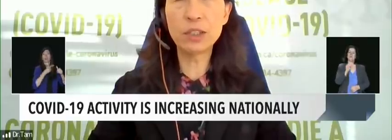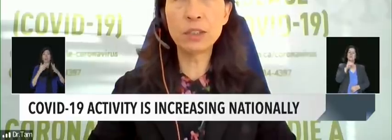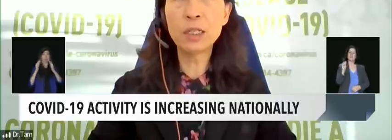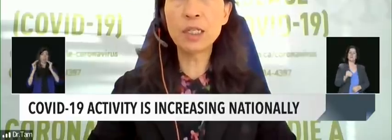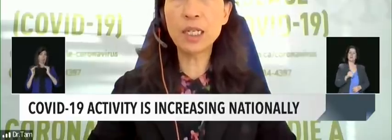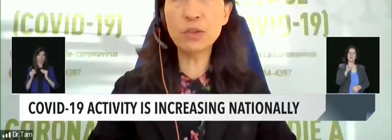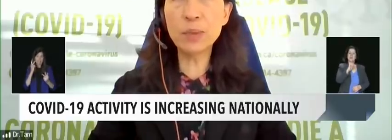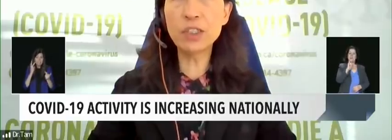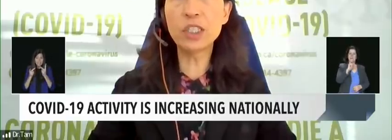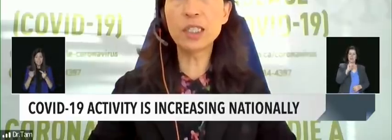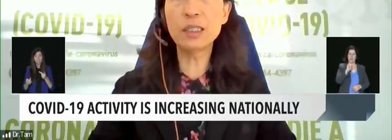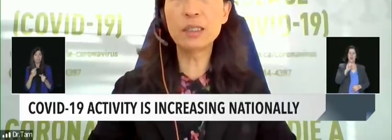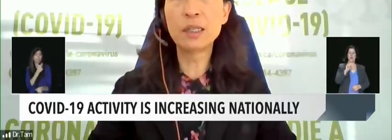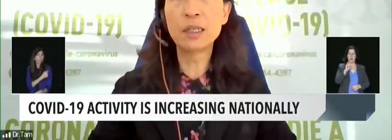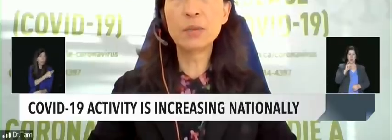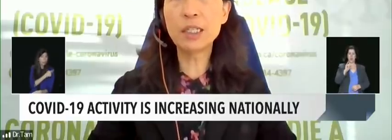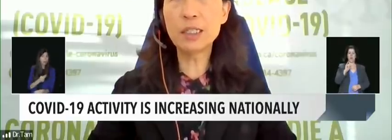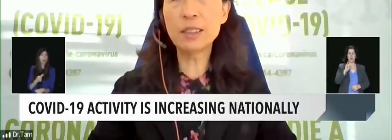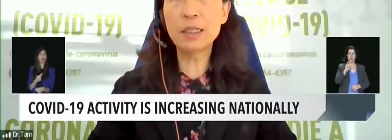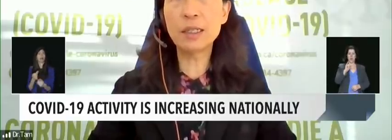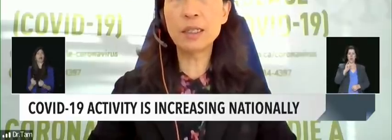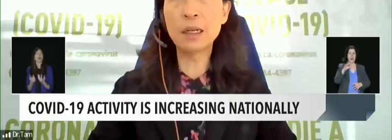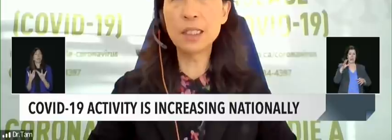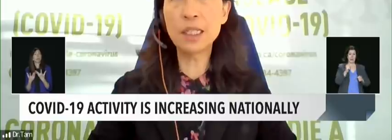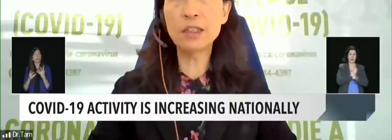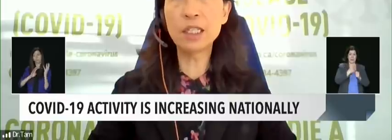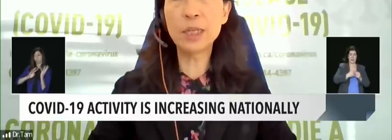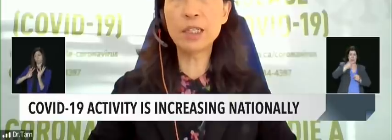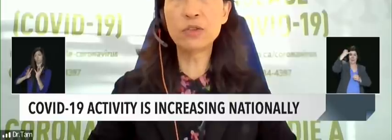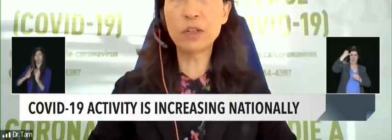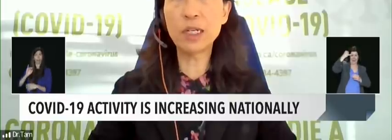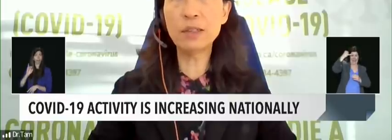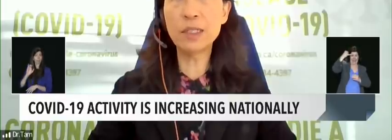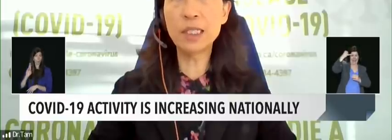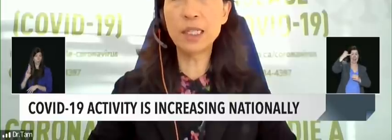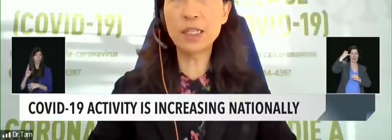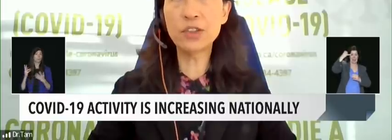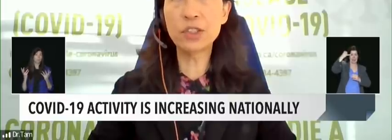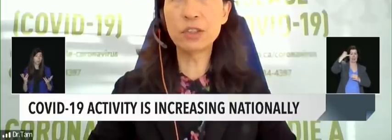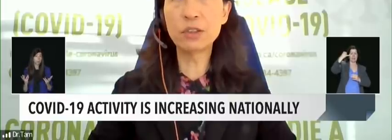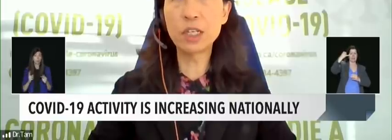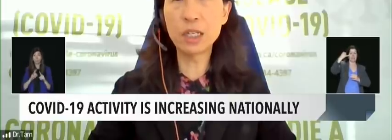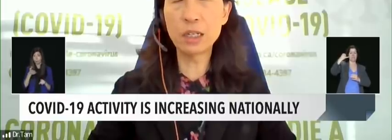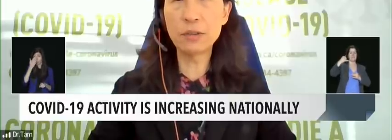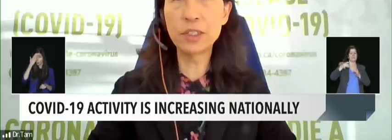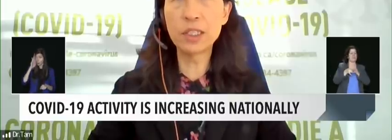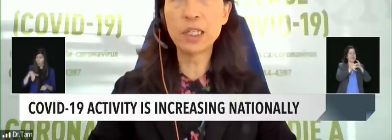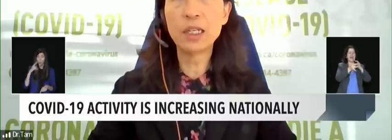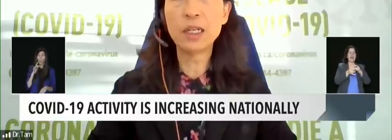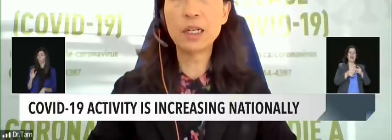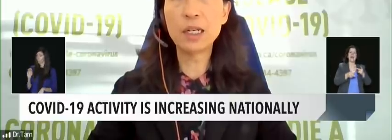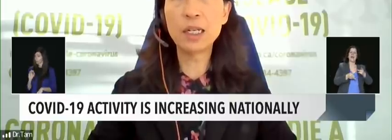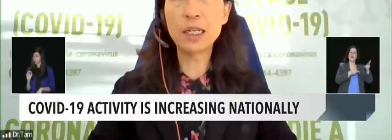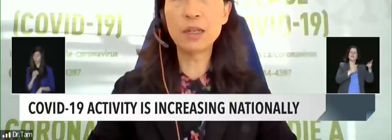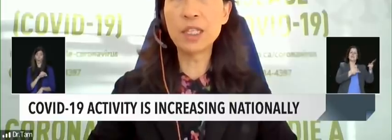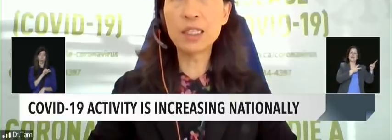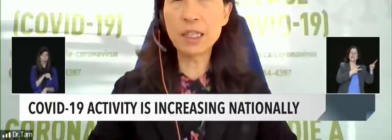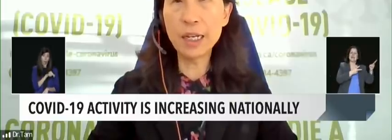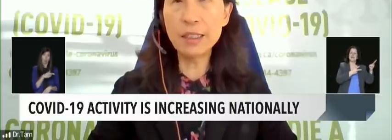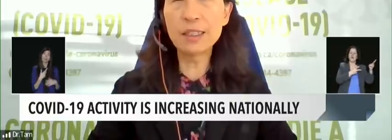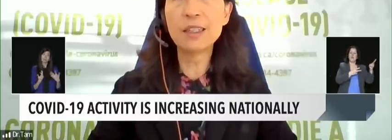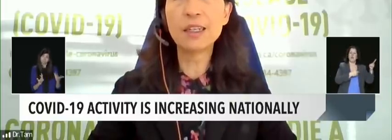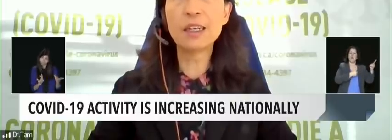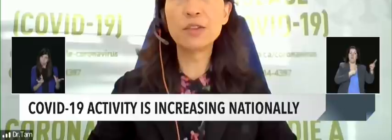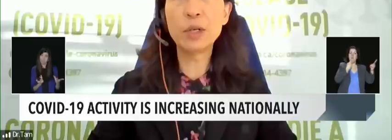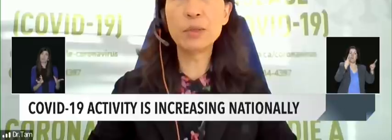picture. So the national picture is because Ontario and Quebec drives the national curves, given